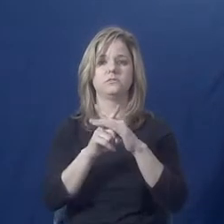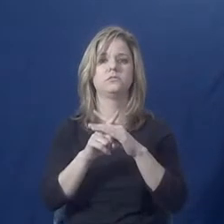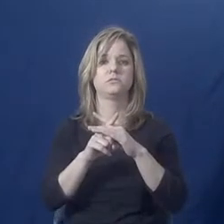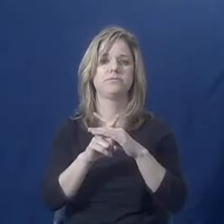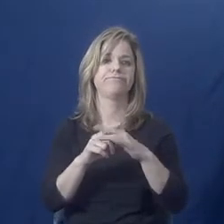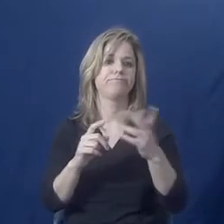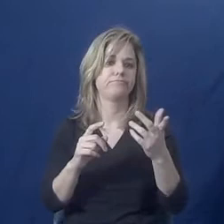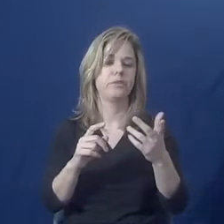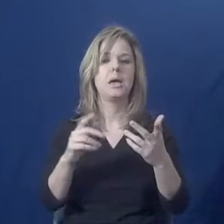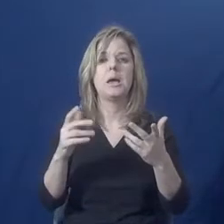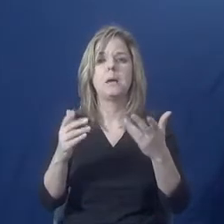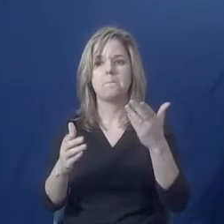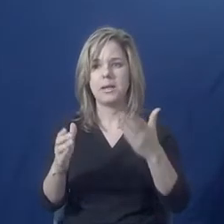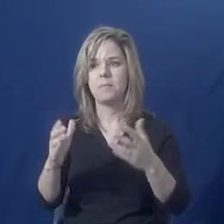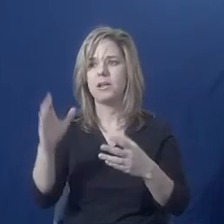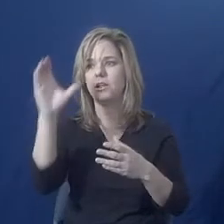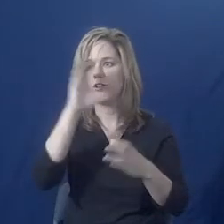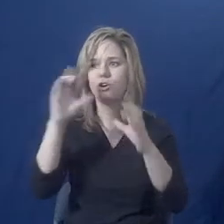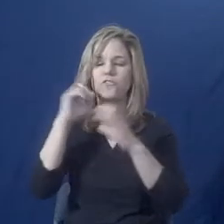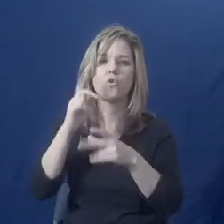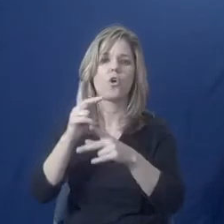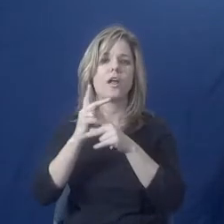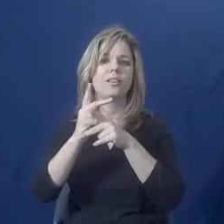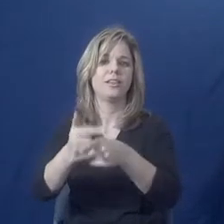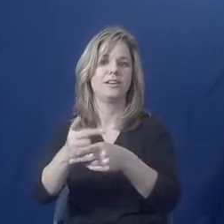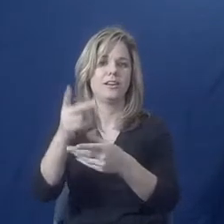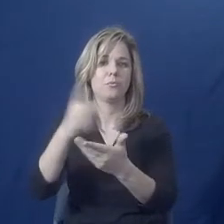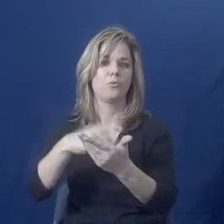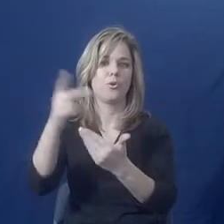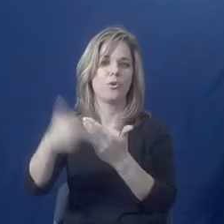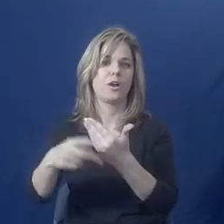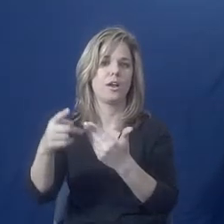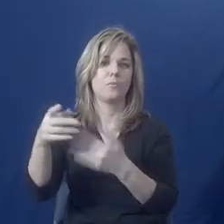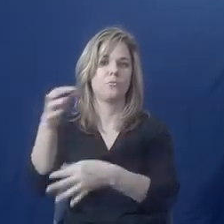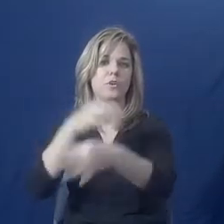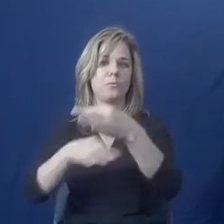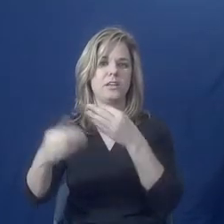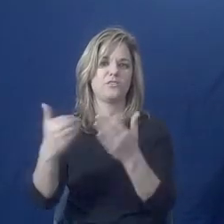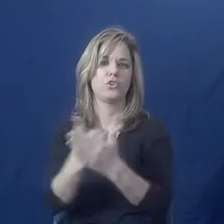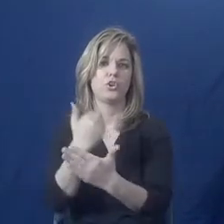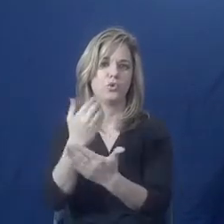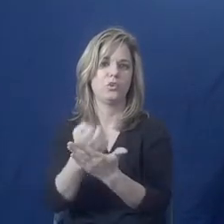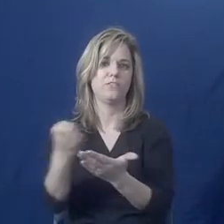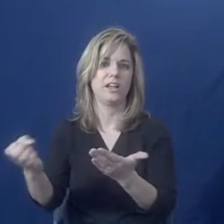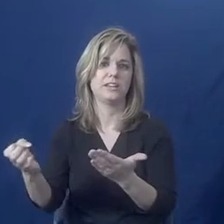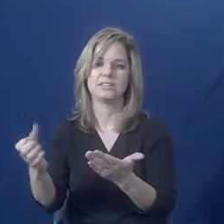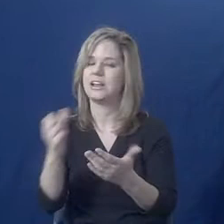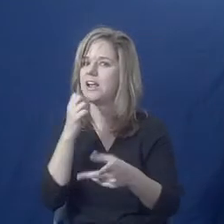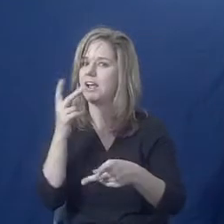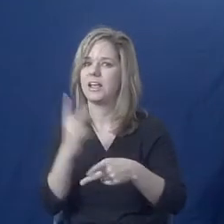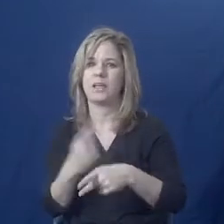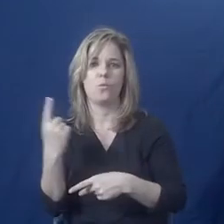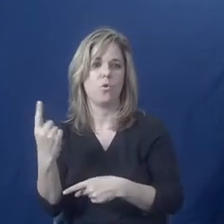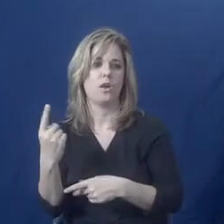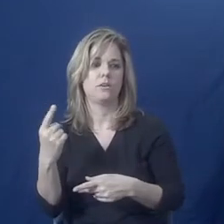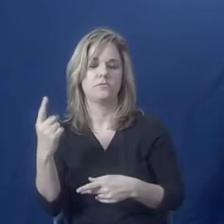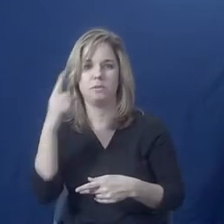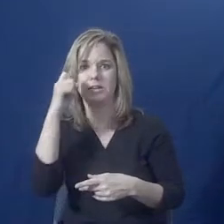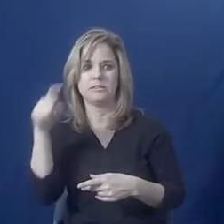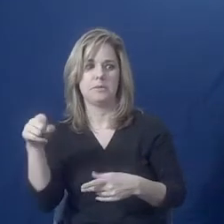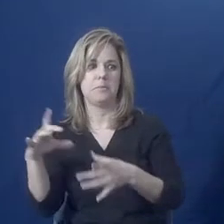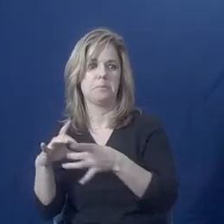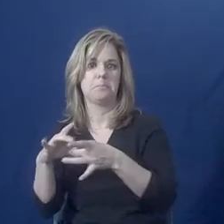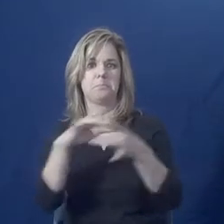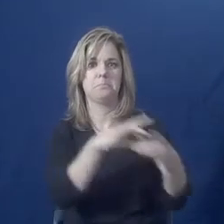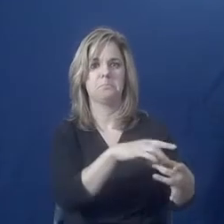on a new device to monitor you with that device. So that would be another important